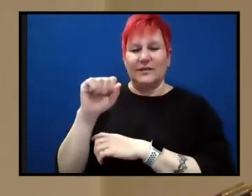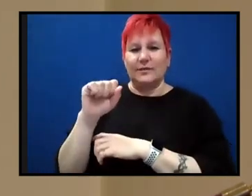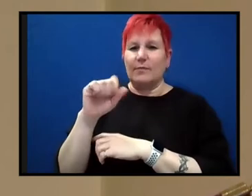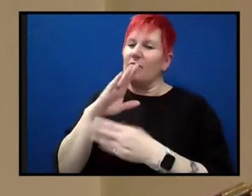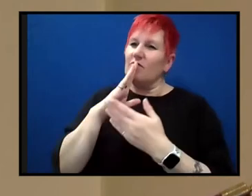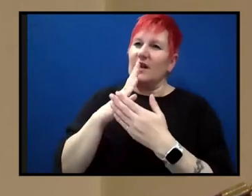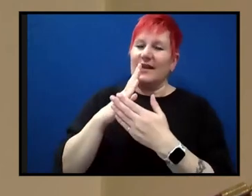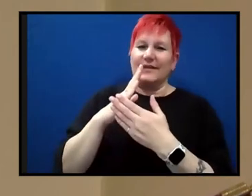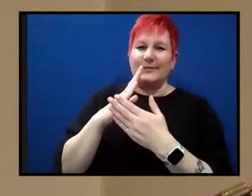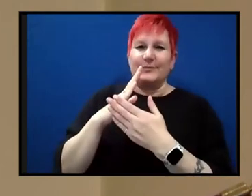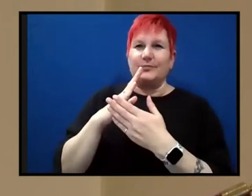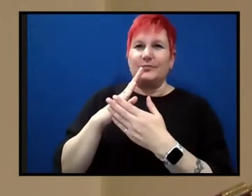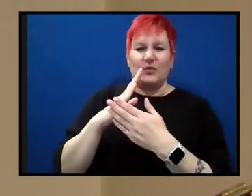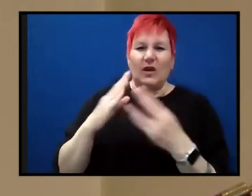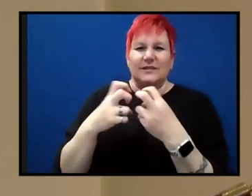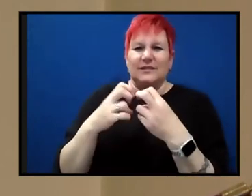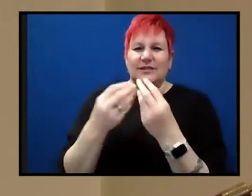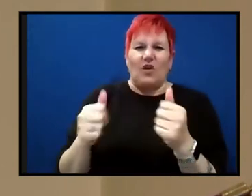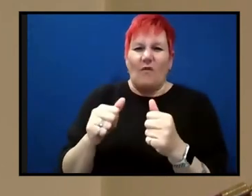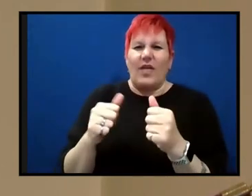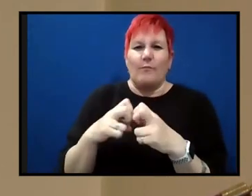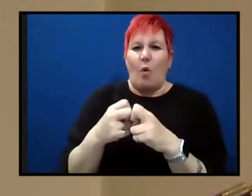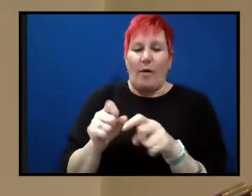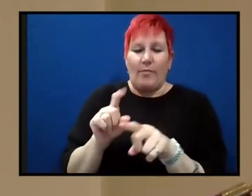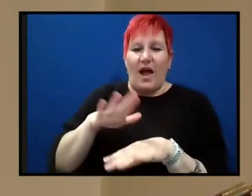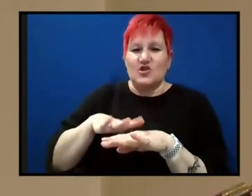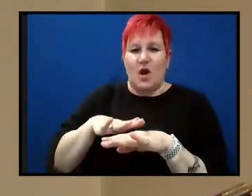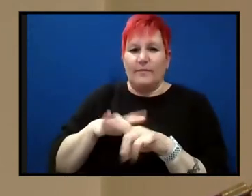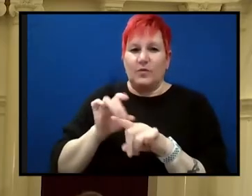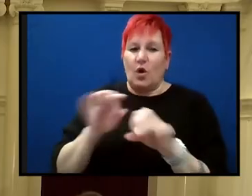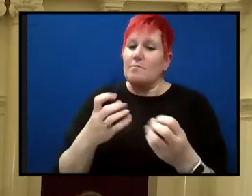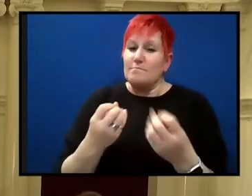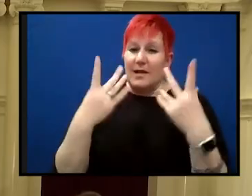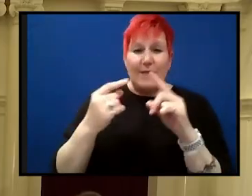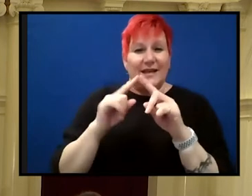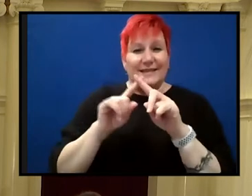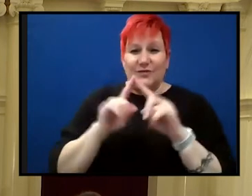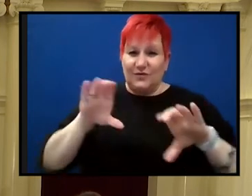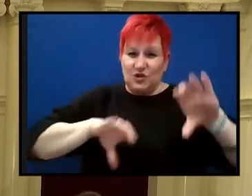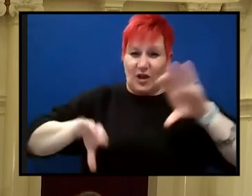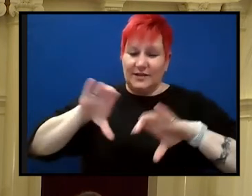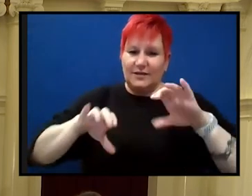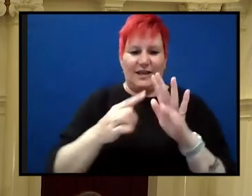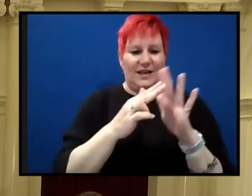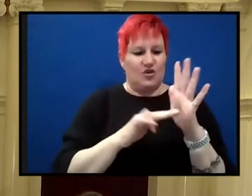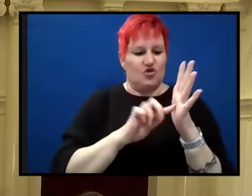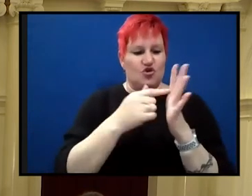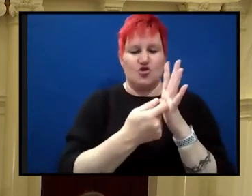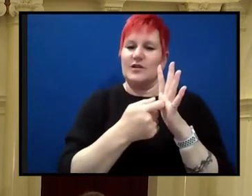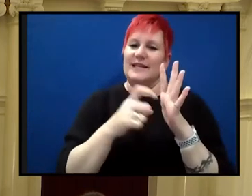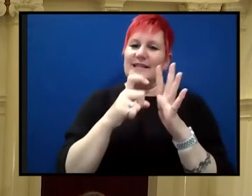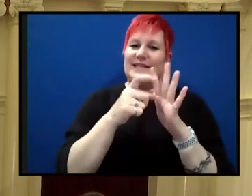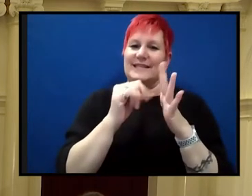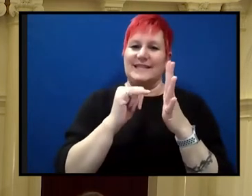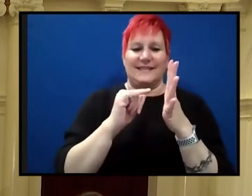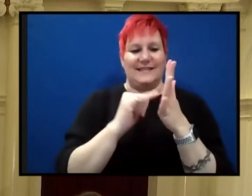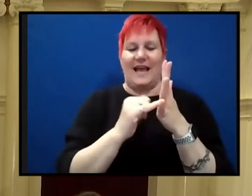solution of the problem at the time. And we were talking before that, um, interdisciplinary, I'm not going to be able to say it, am I? working across, um,